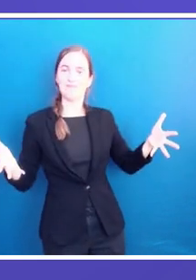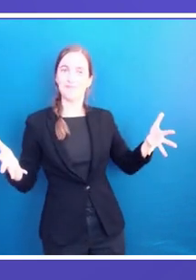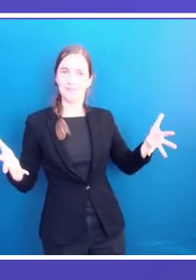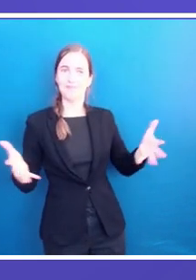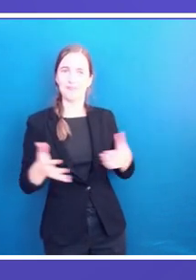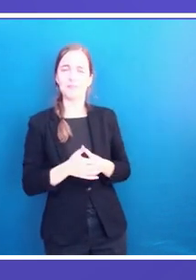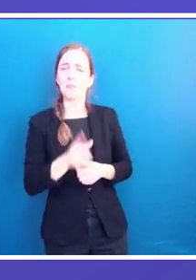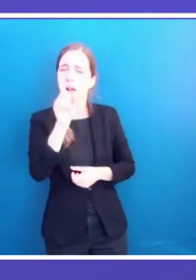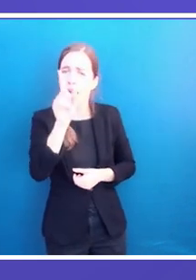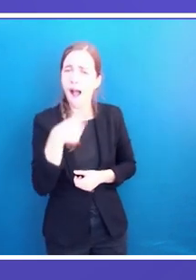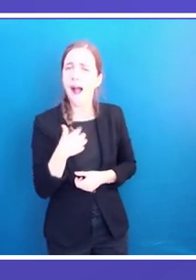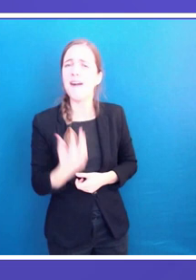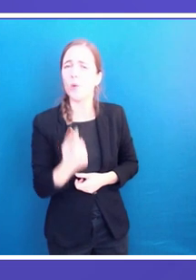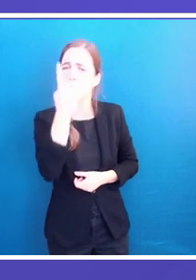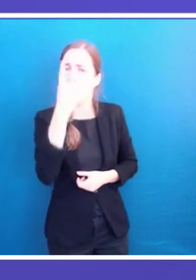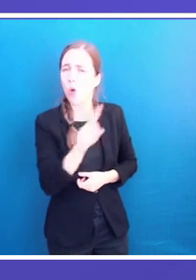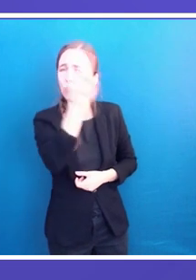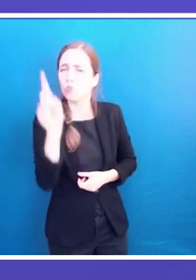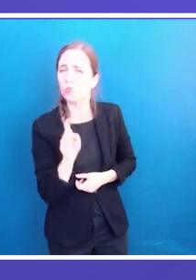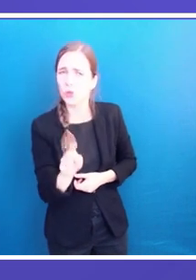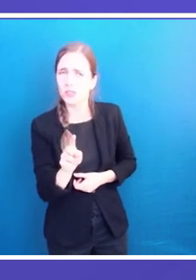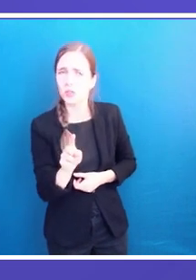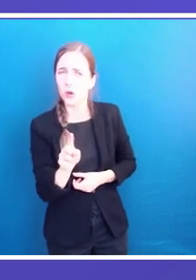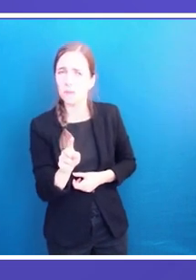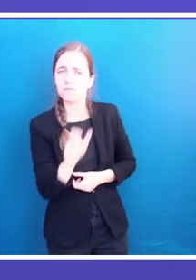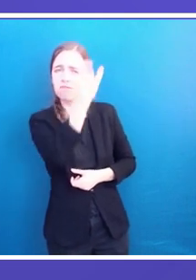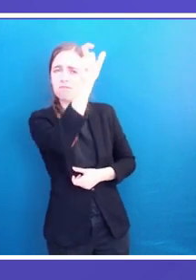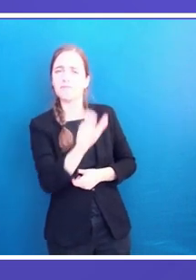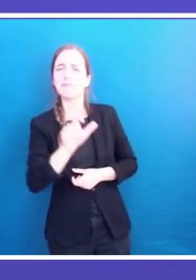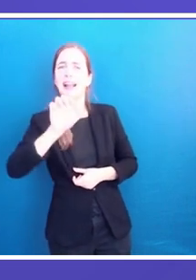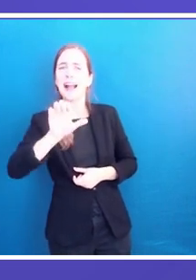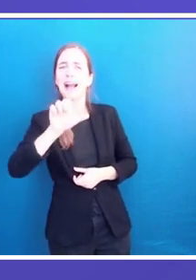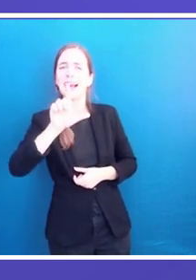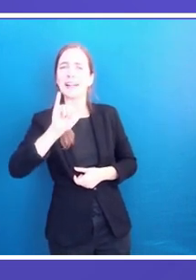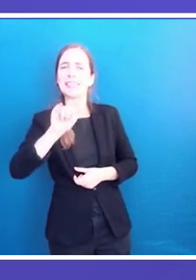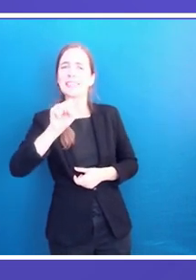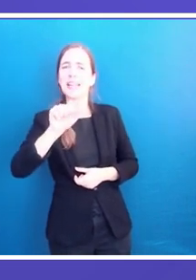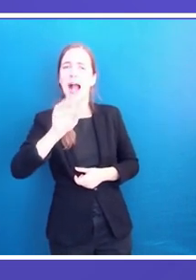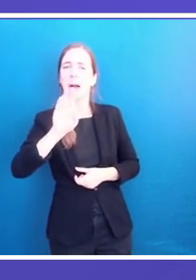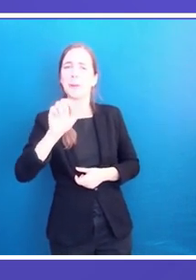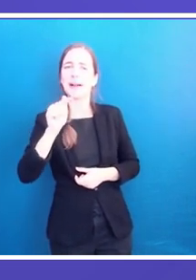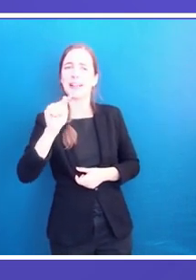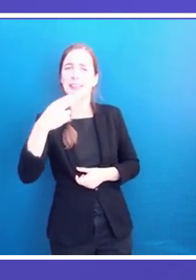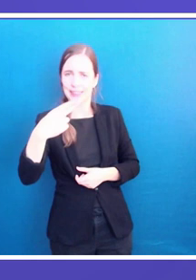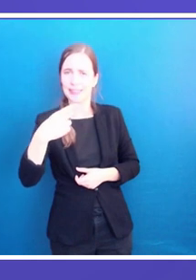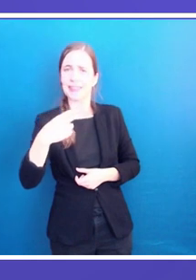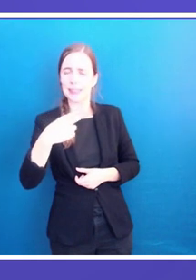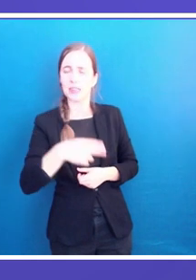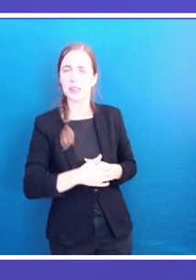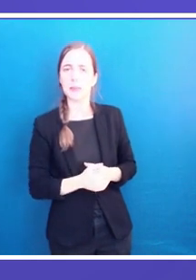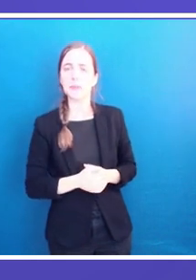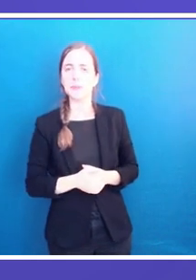How can women leaders take part